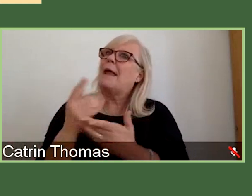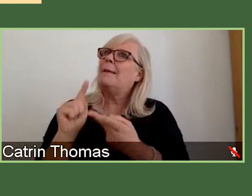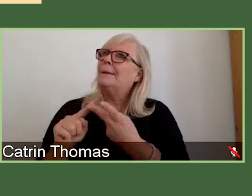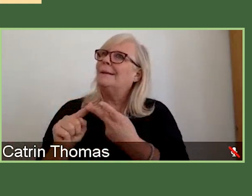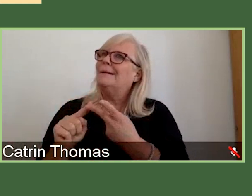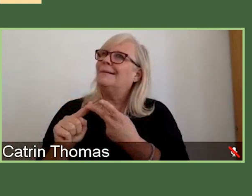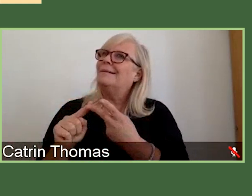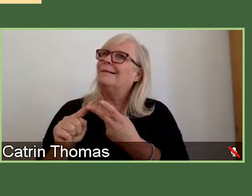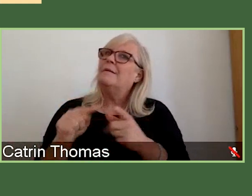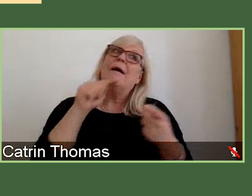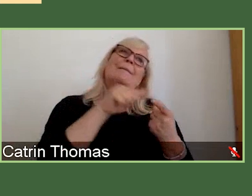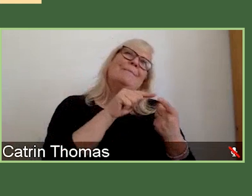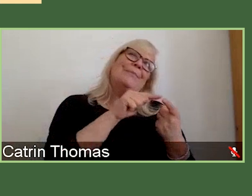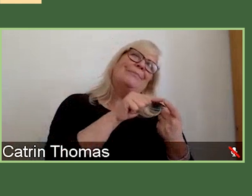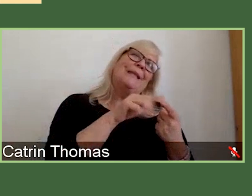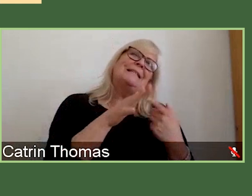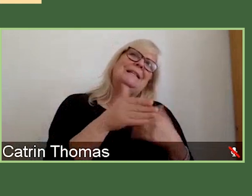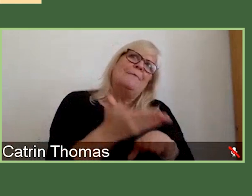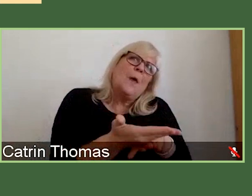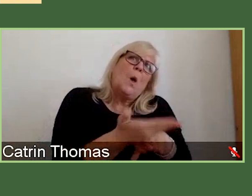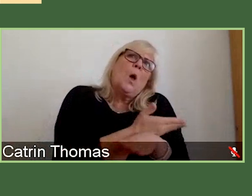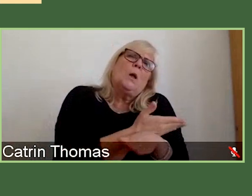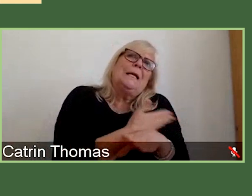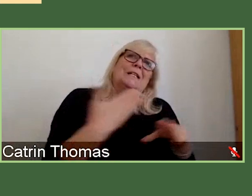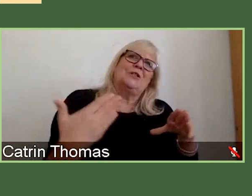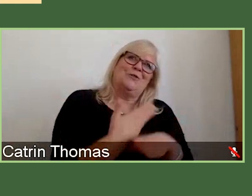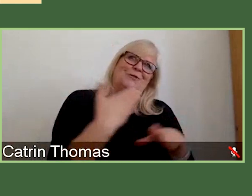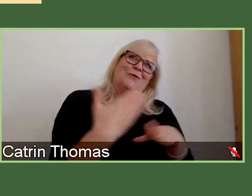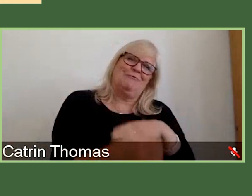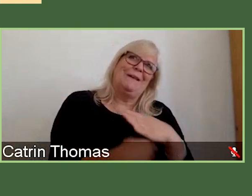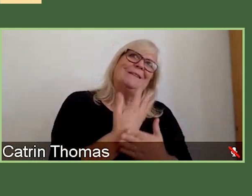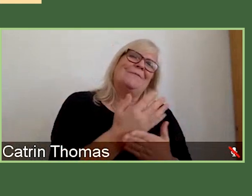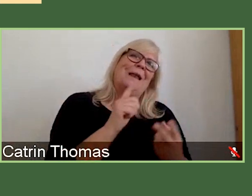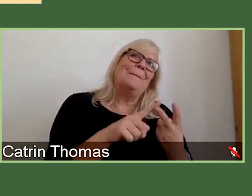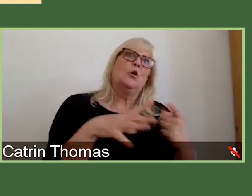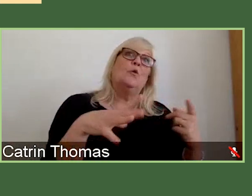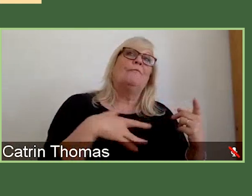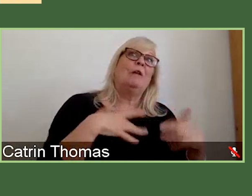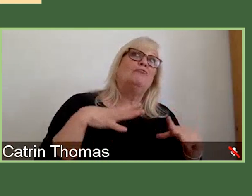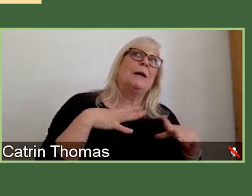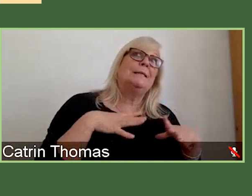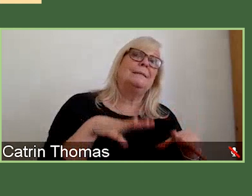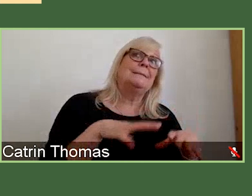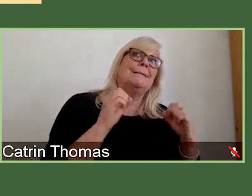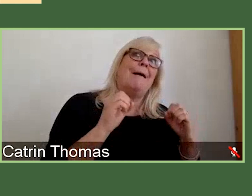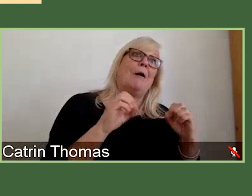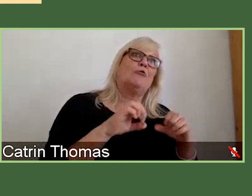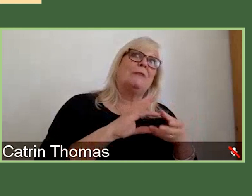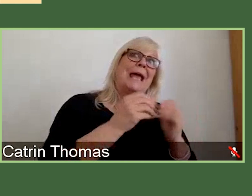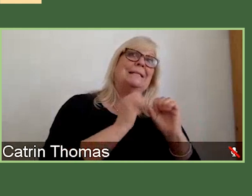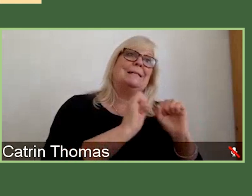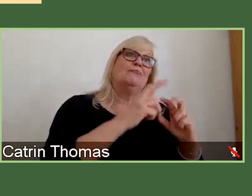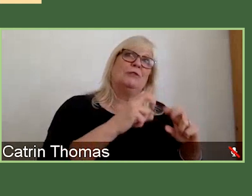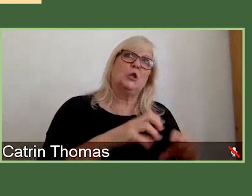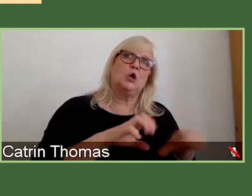who have done well and who are ready to start building their own research group. Thanks, Alison. I really like that.